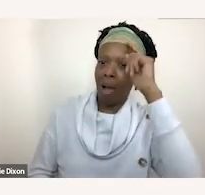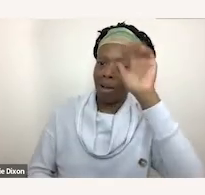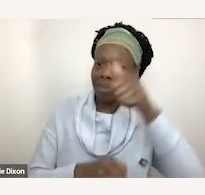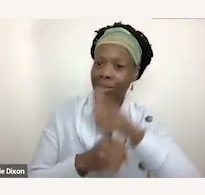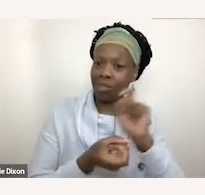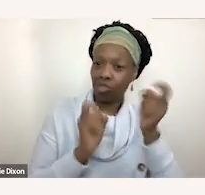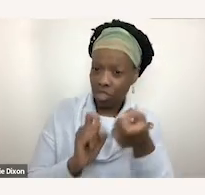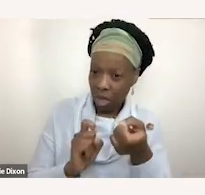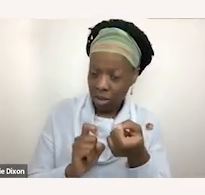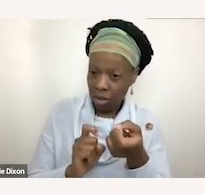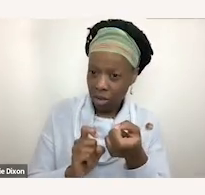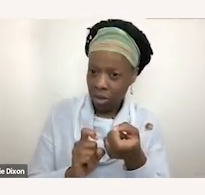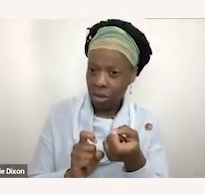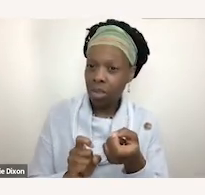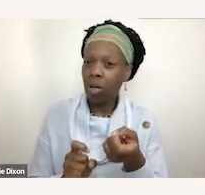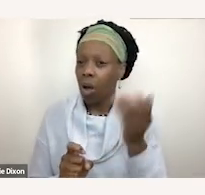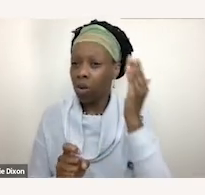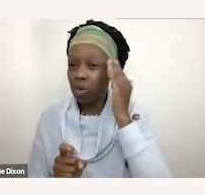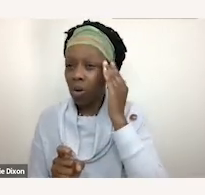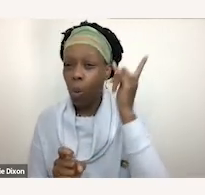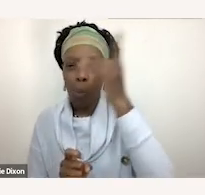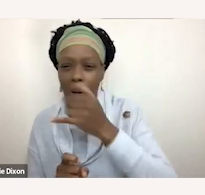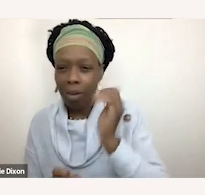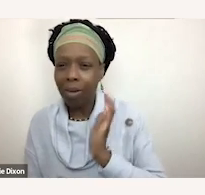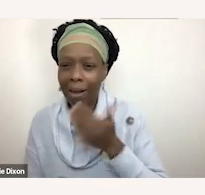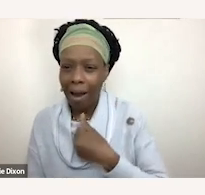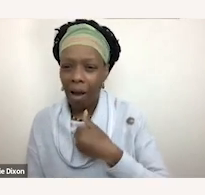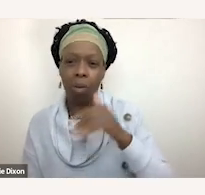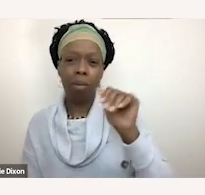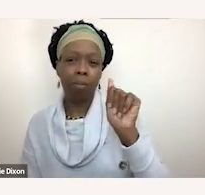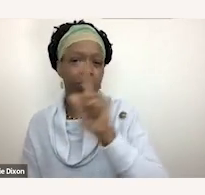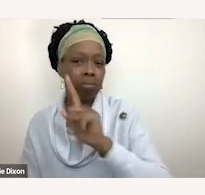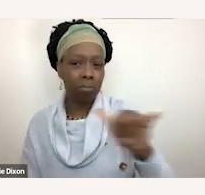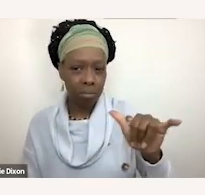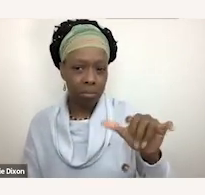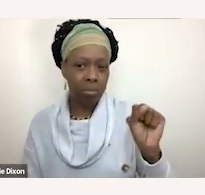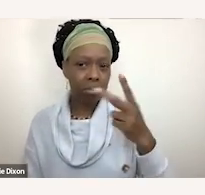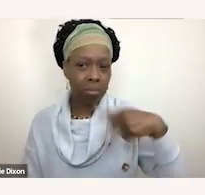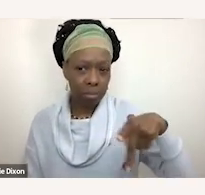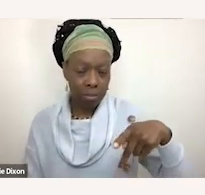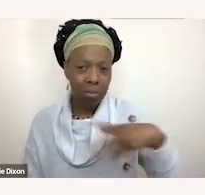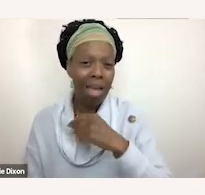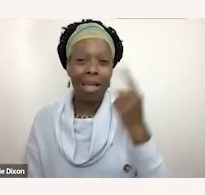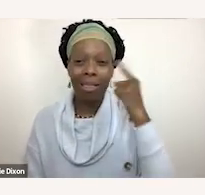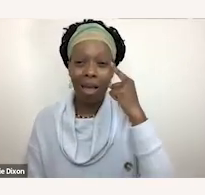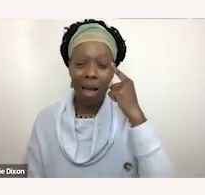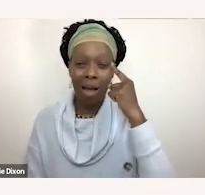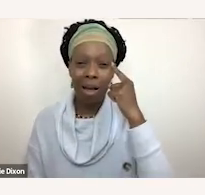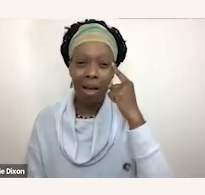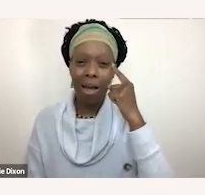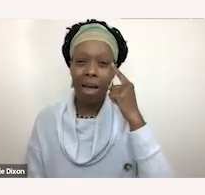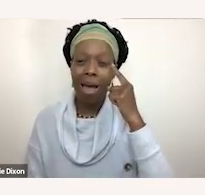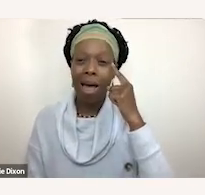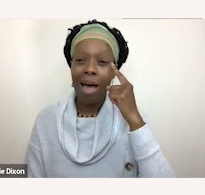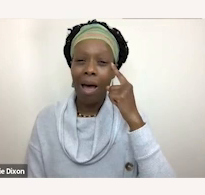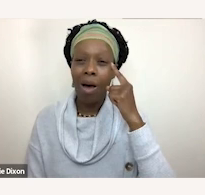well friendships and allyship and all those other elements and this is where we thought of developing the just say hi program that we're going to show